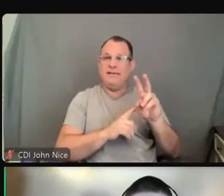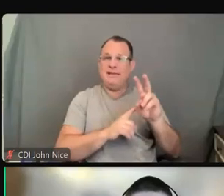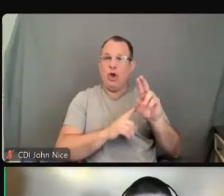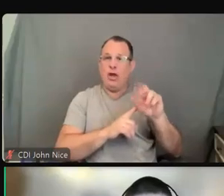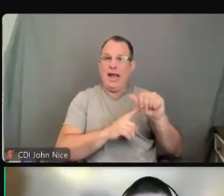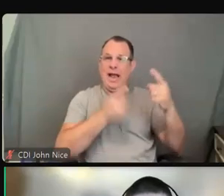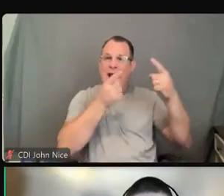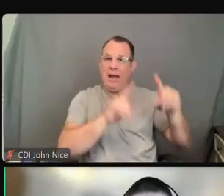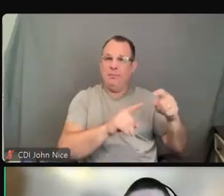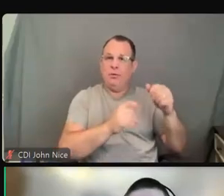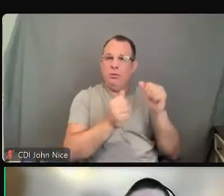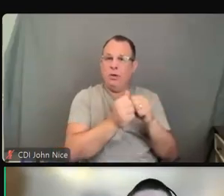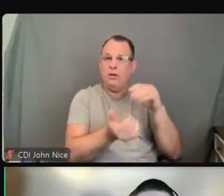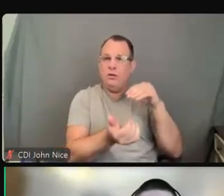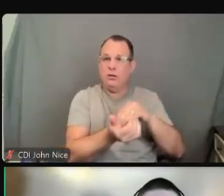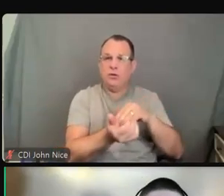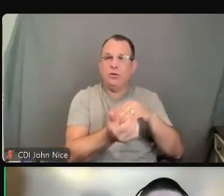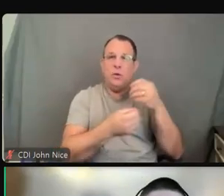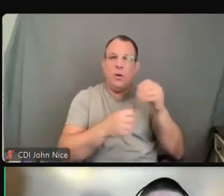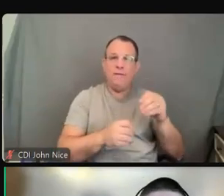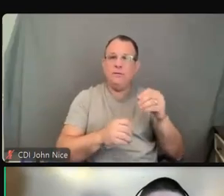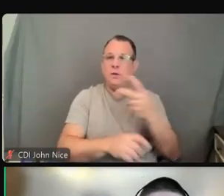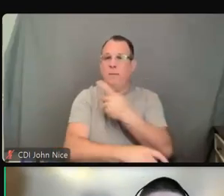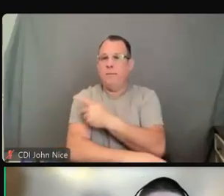offices or hospitals, et cetera.